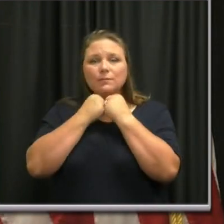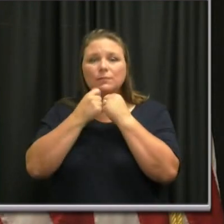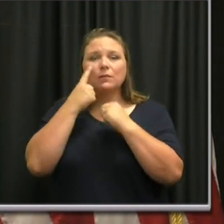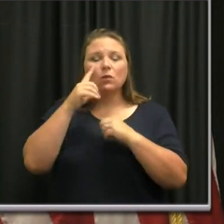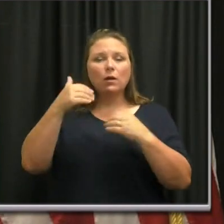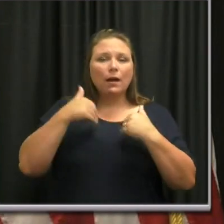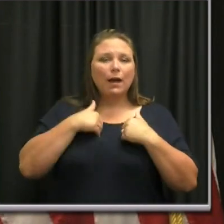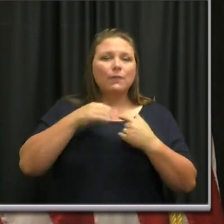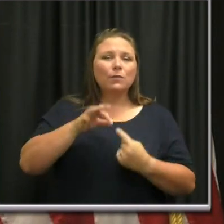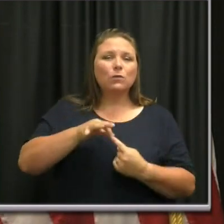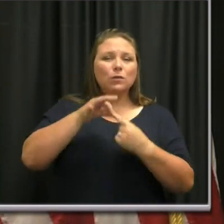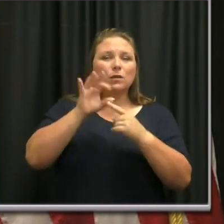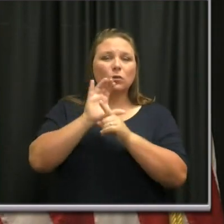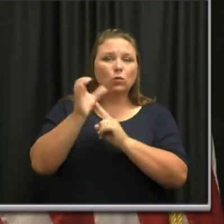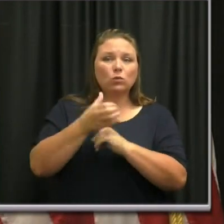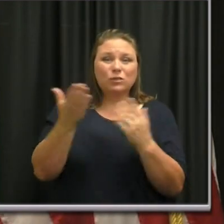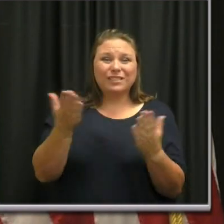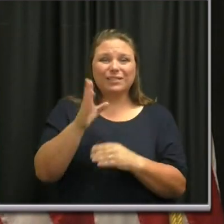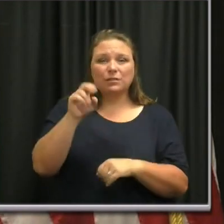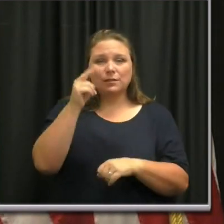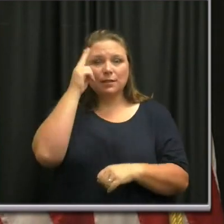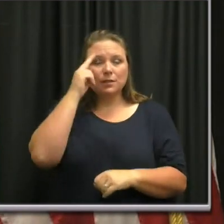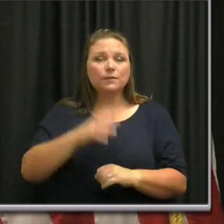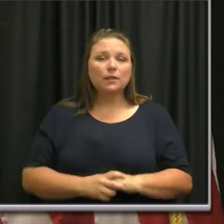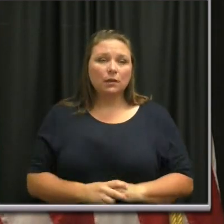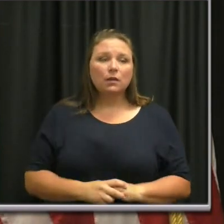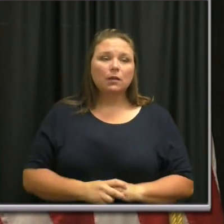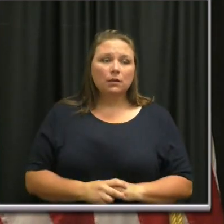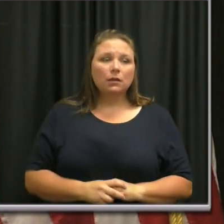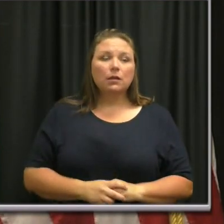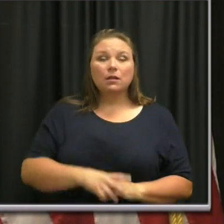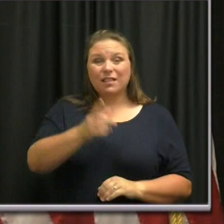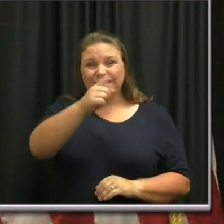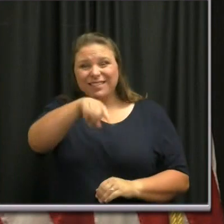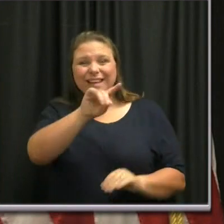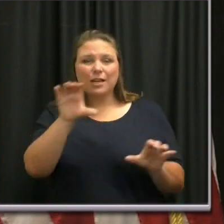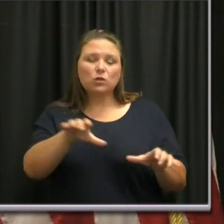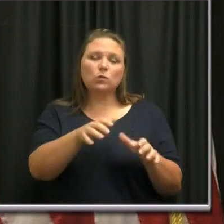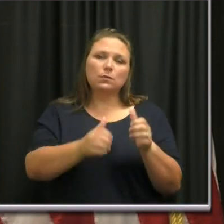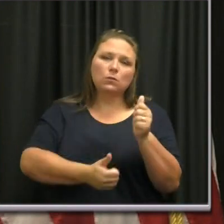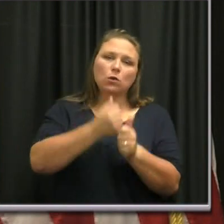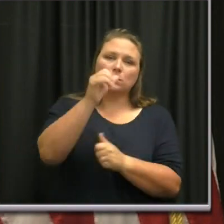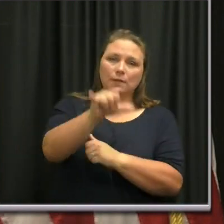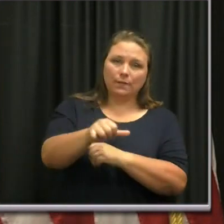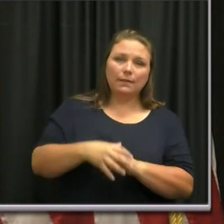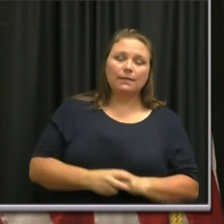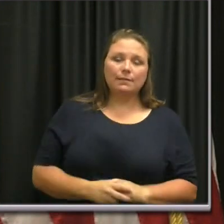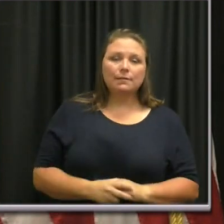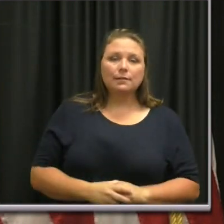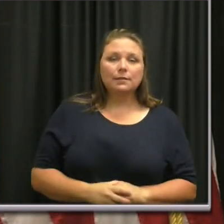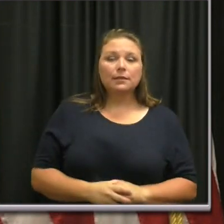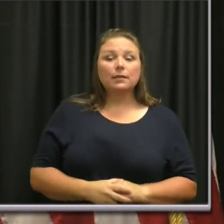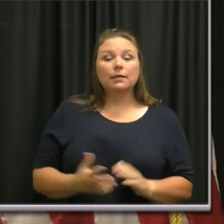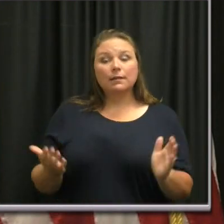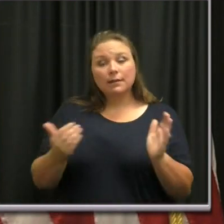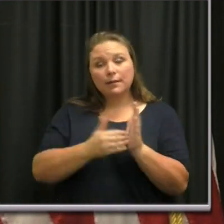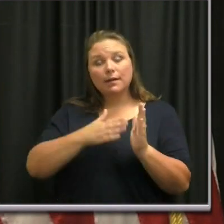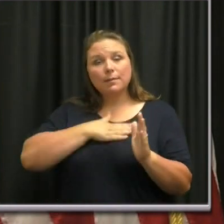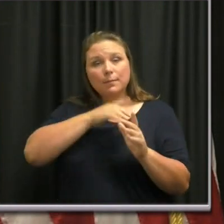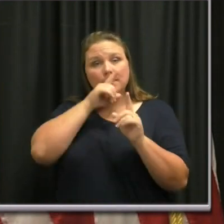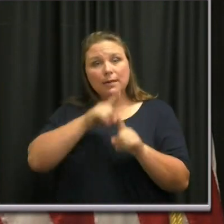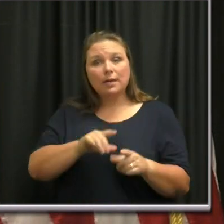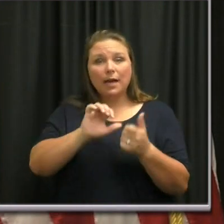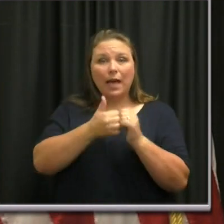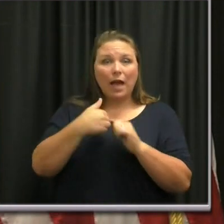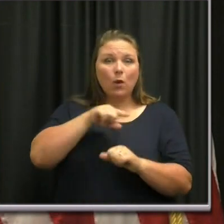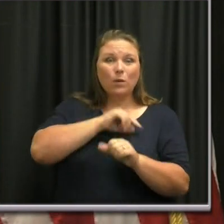unique culture that we have in Nashville. Um, it's them who are doing a lot of that. And again, my answer is the way